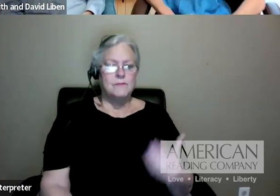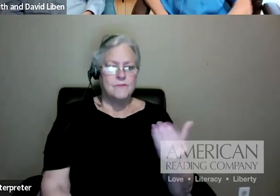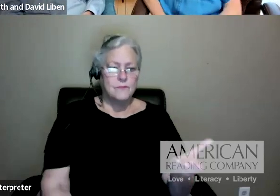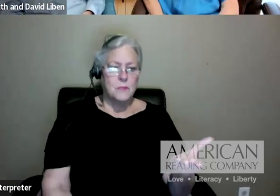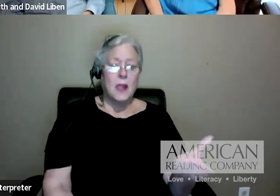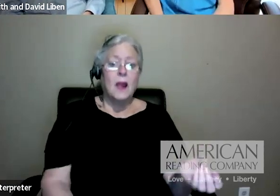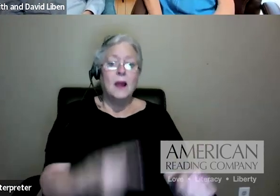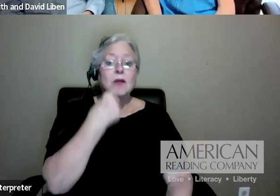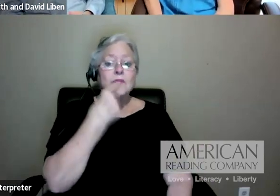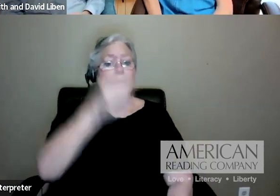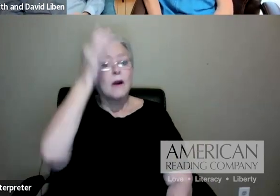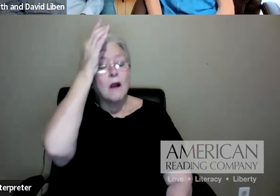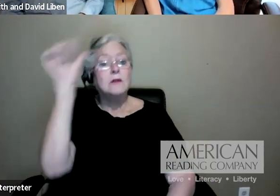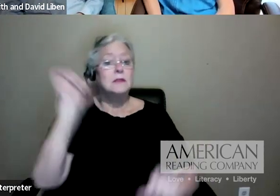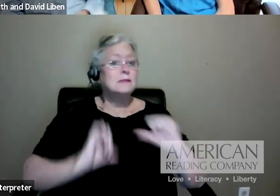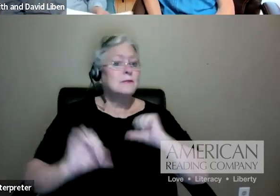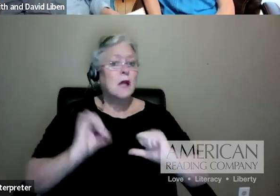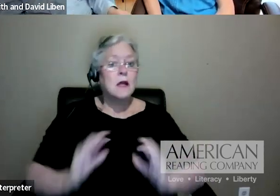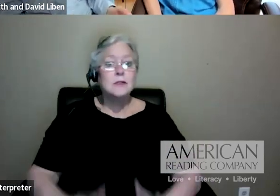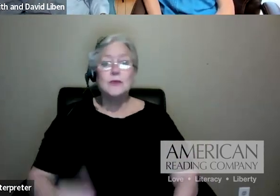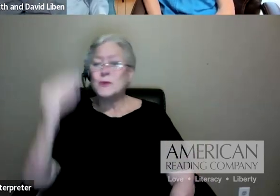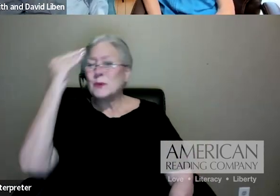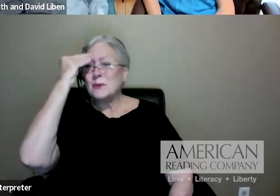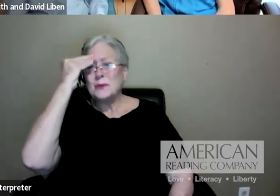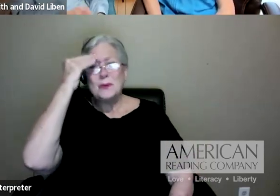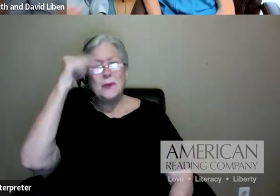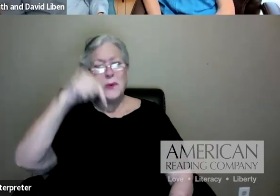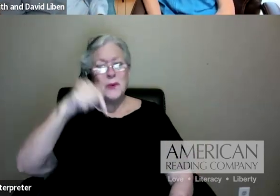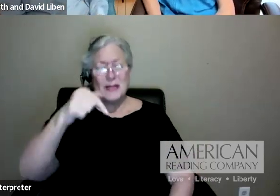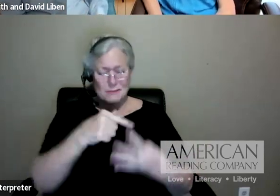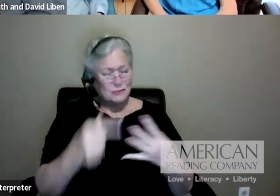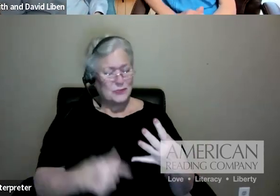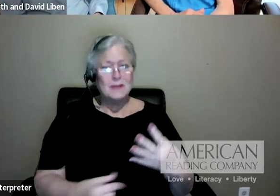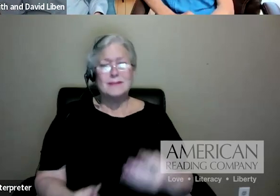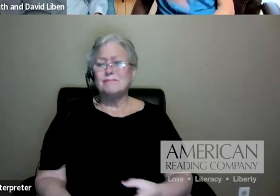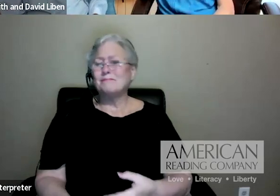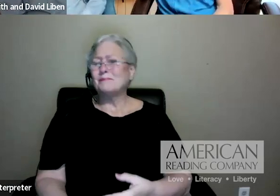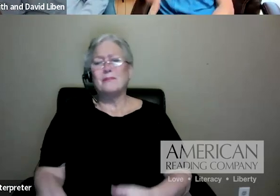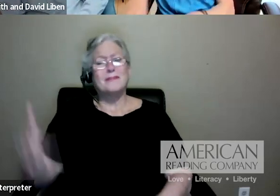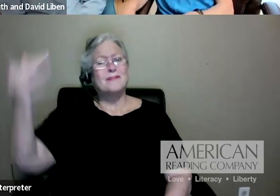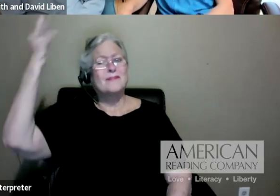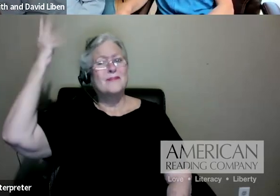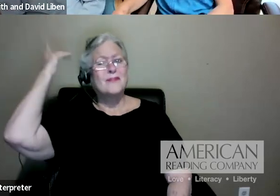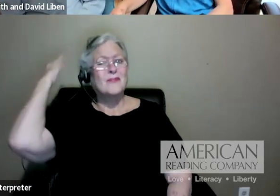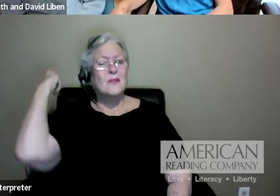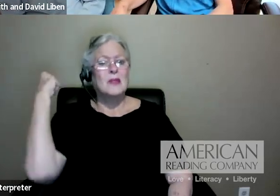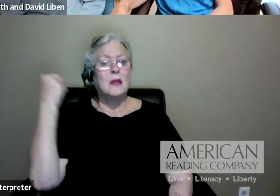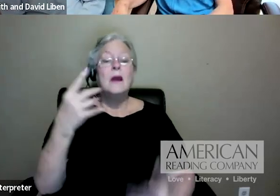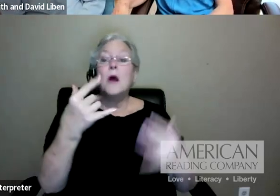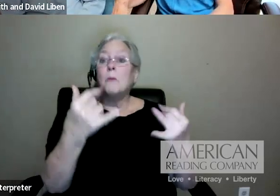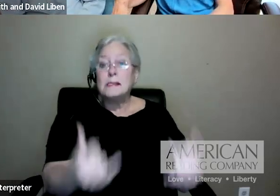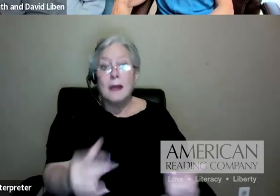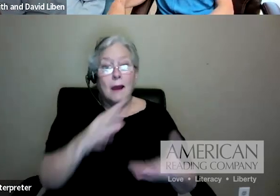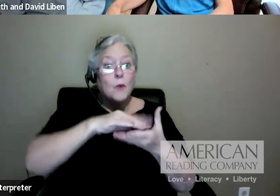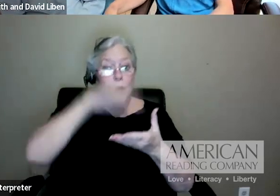of these things, decades ago. yet, you know, we're having this resurgence of knowledge, this rediscovery